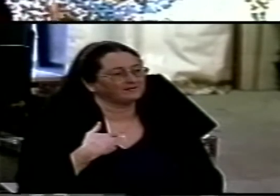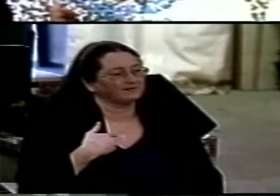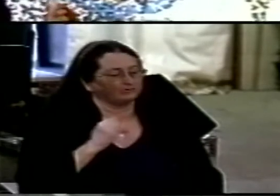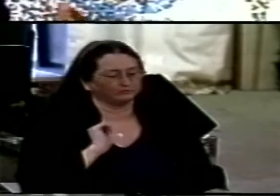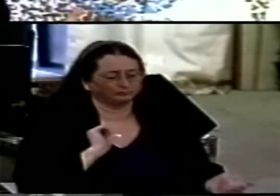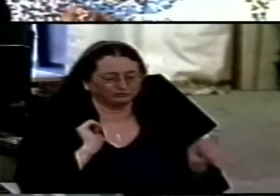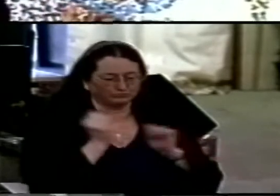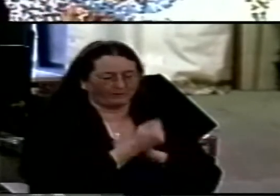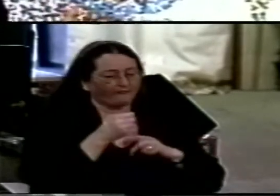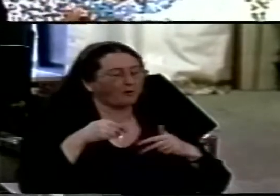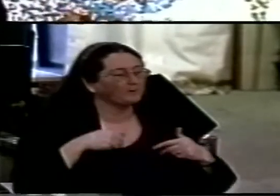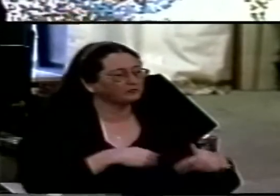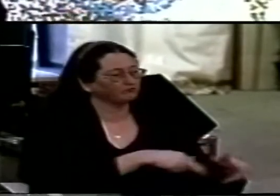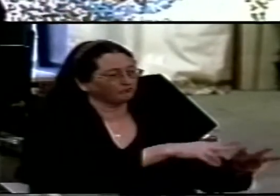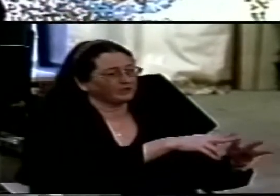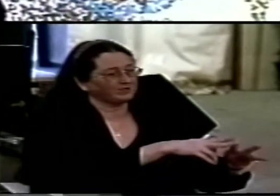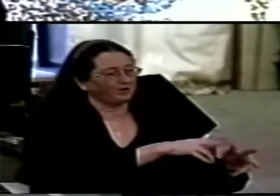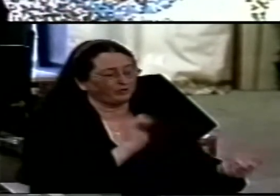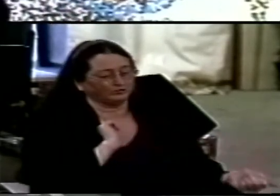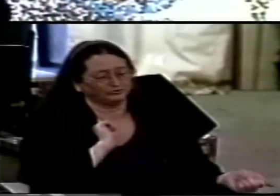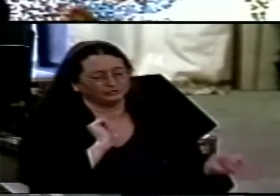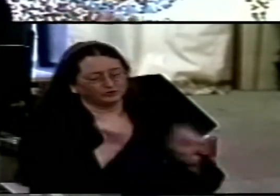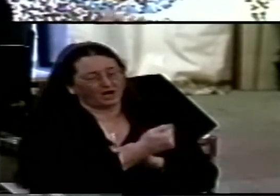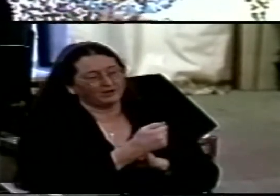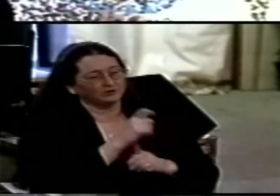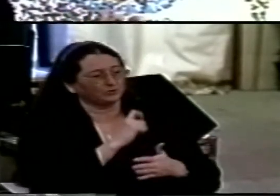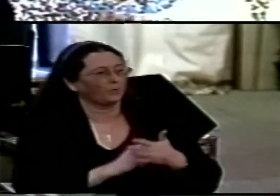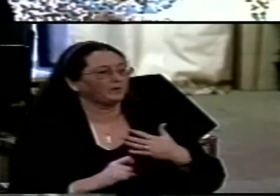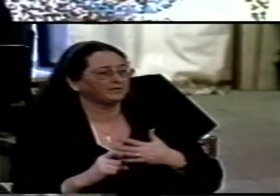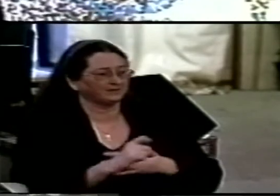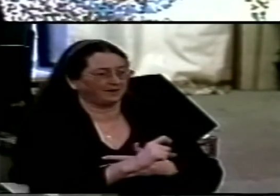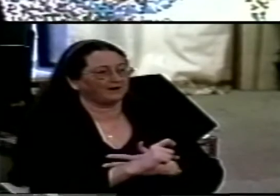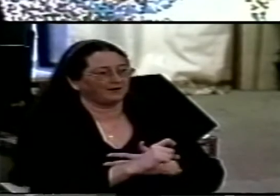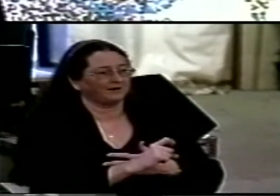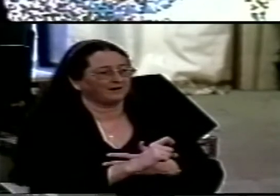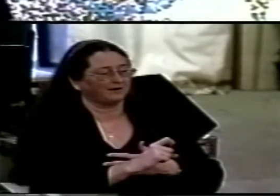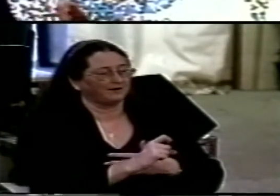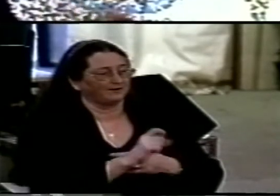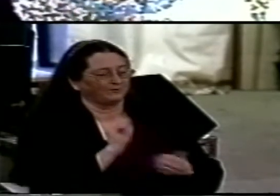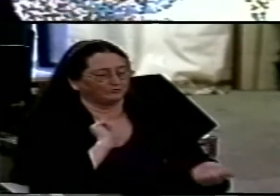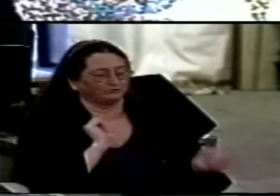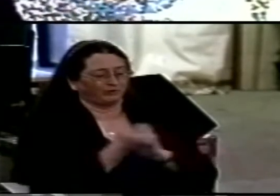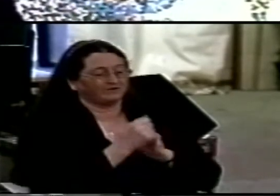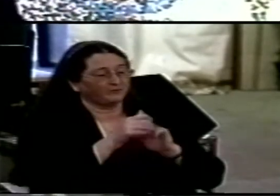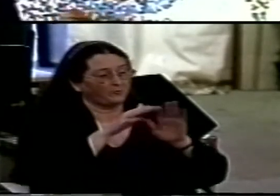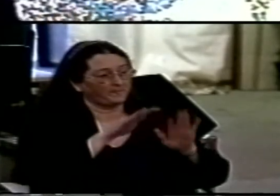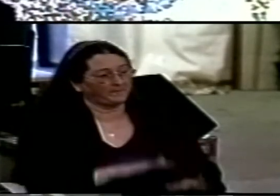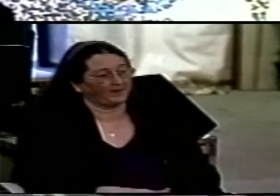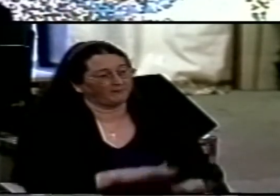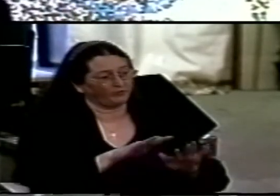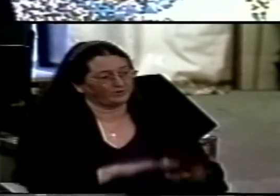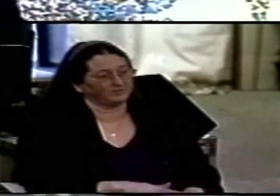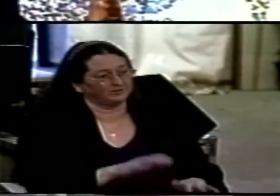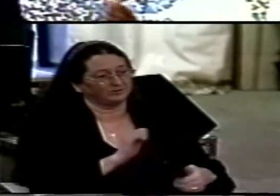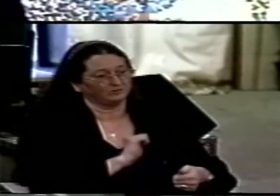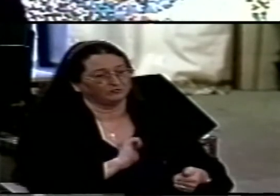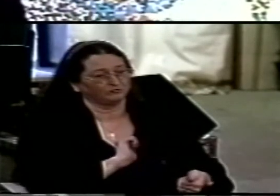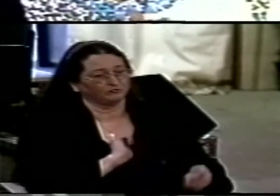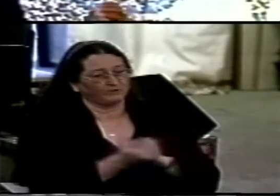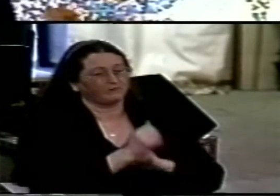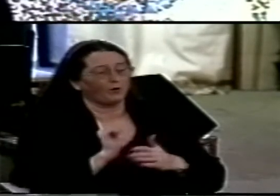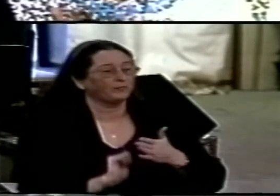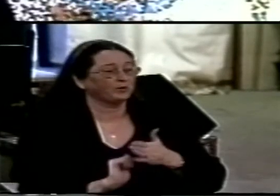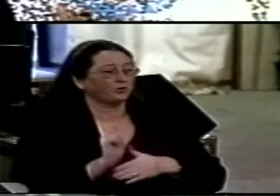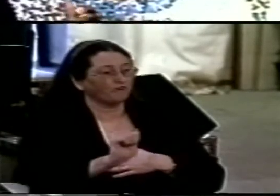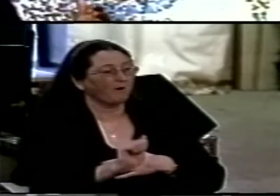transformed street or a transformed community or a transformed nation or a transformed Europe